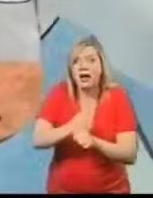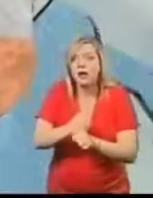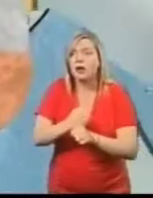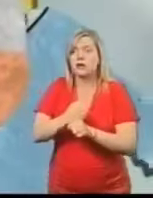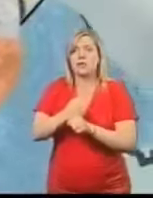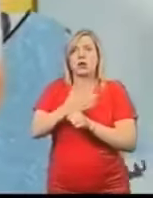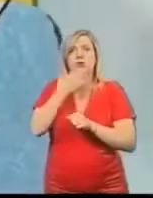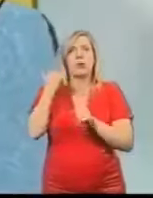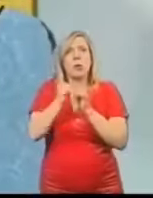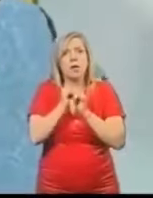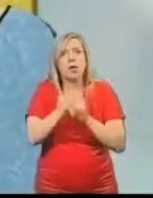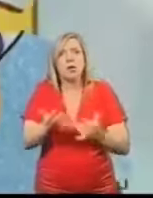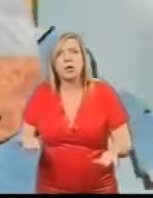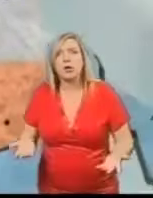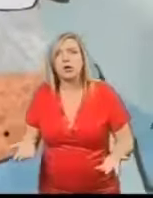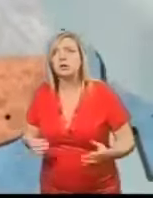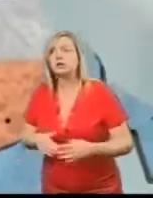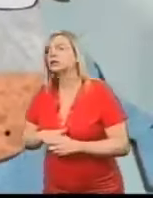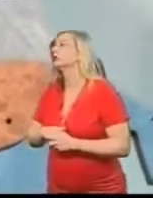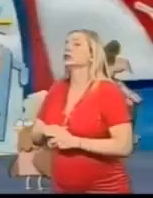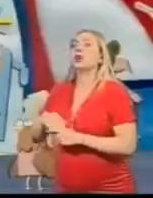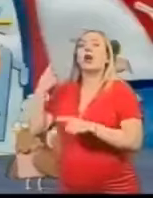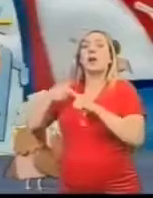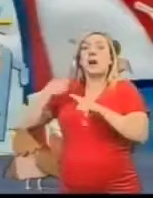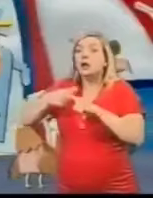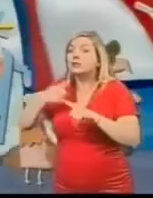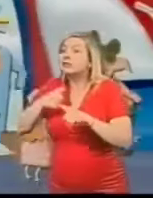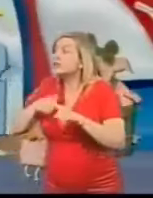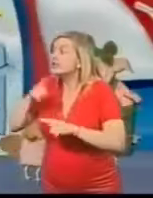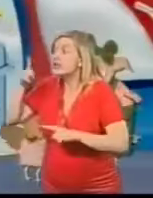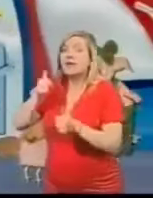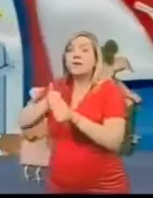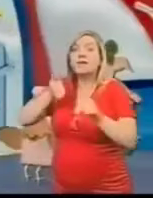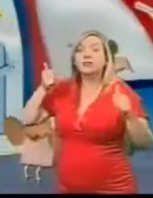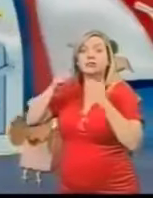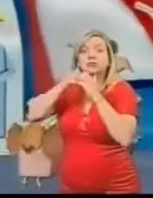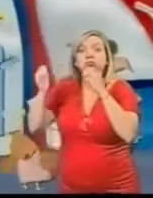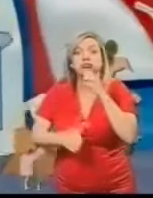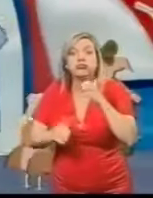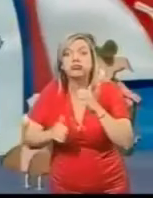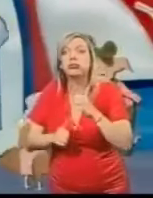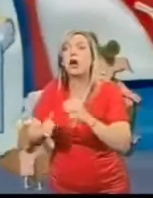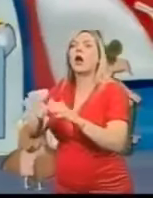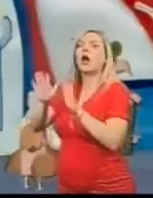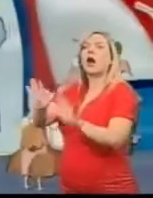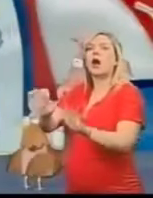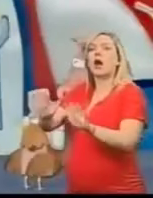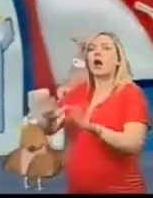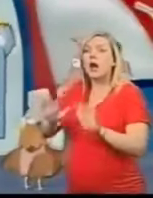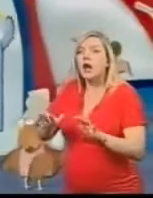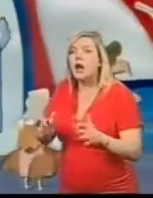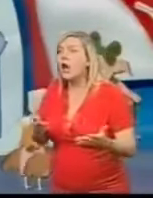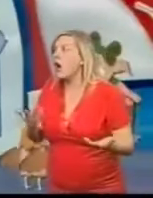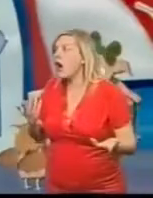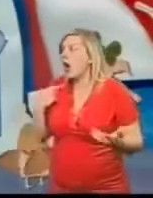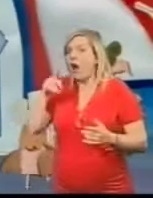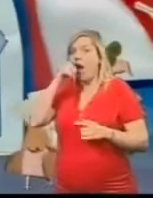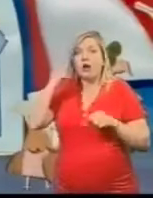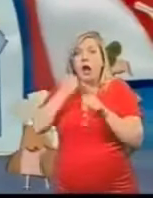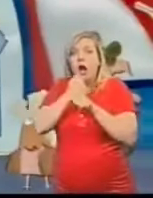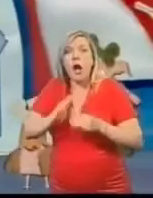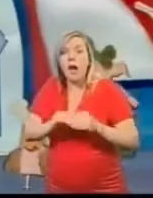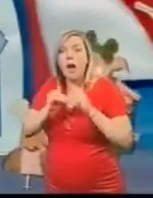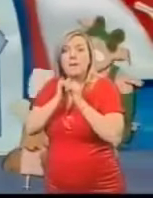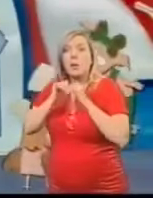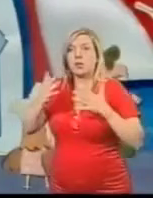Emergency, the grass pudding factory is broken down Calm down, Dippy I can't get you any more milk without eating